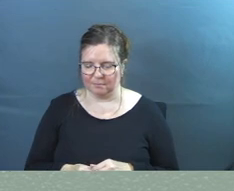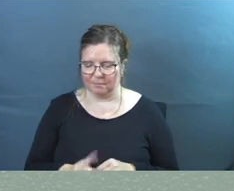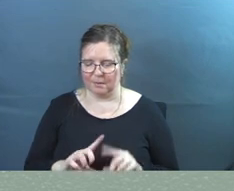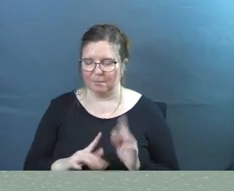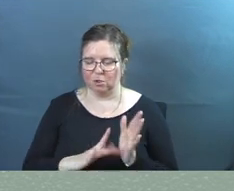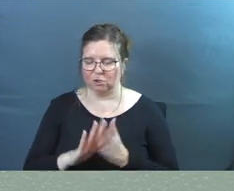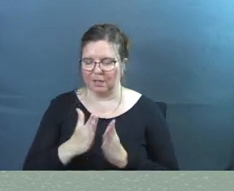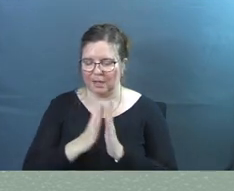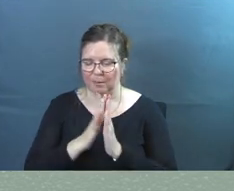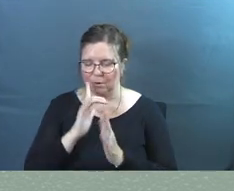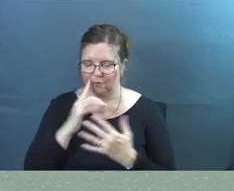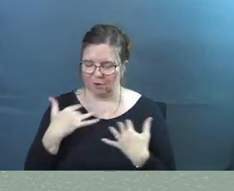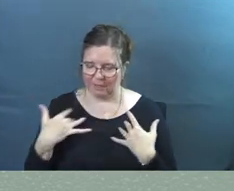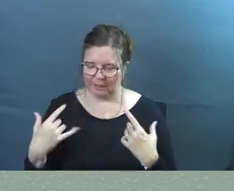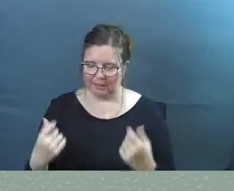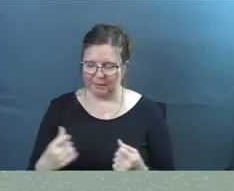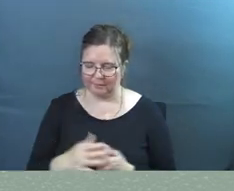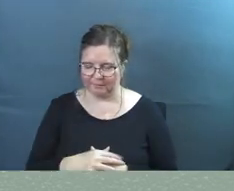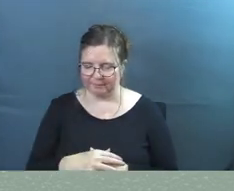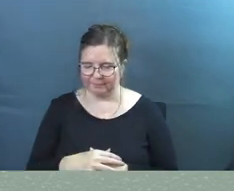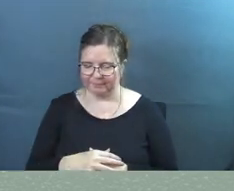but Jesus I pray for healing